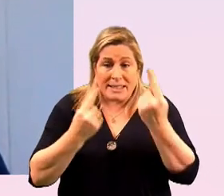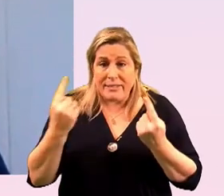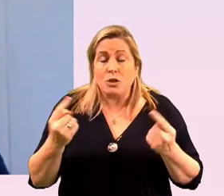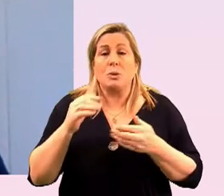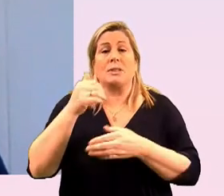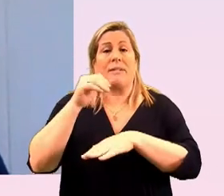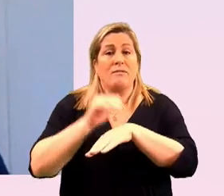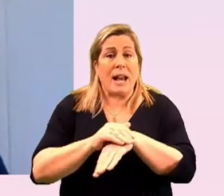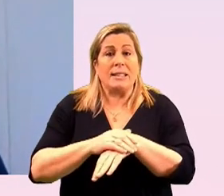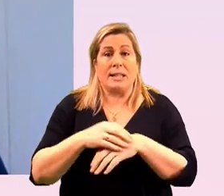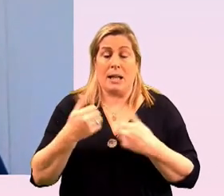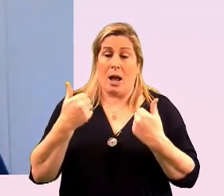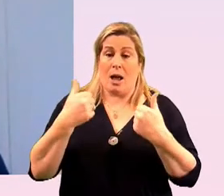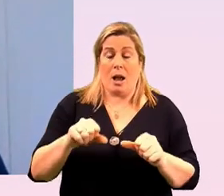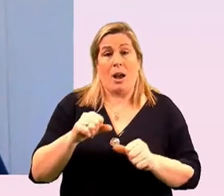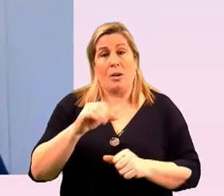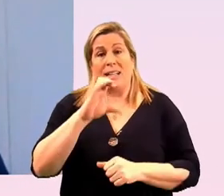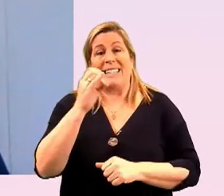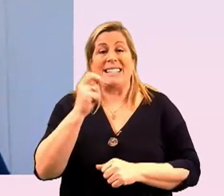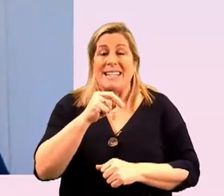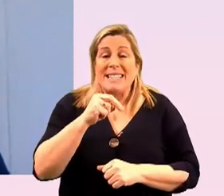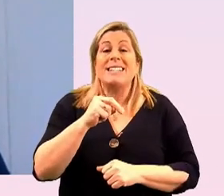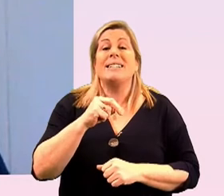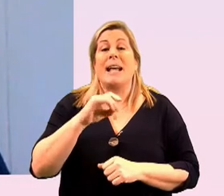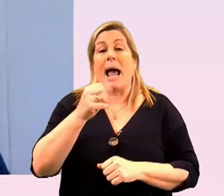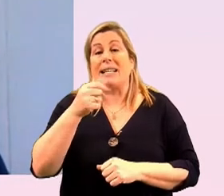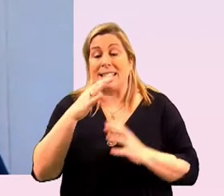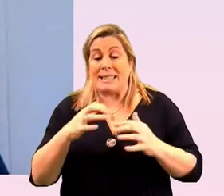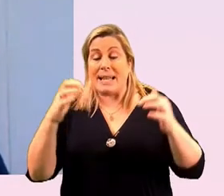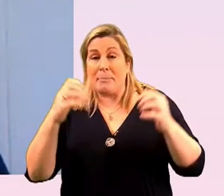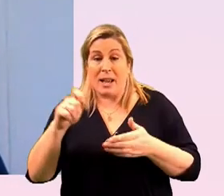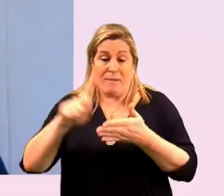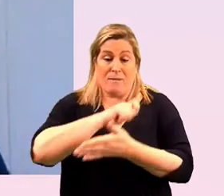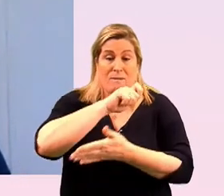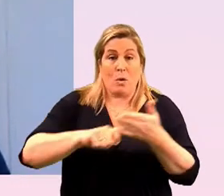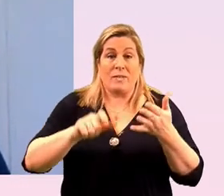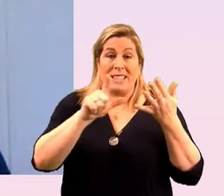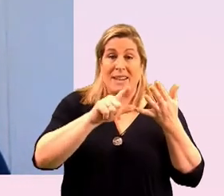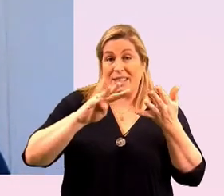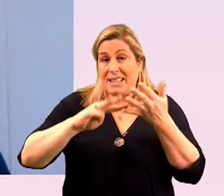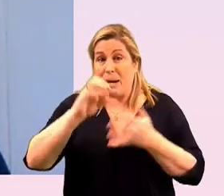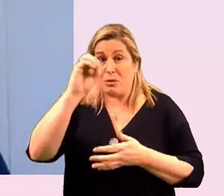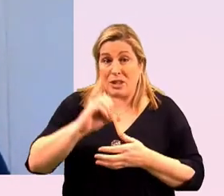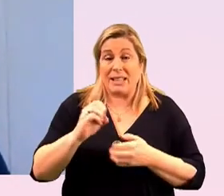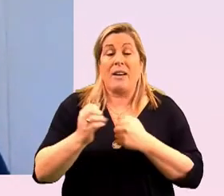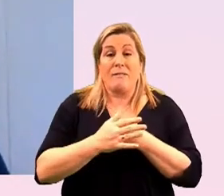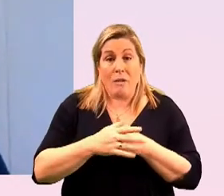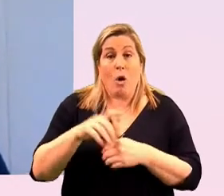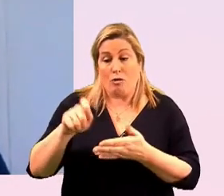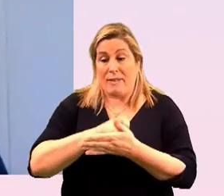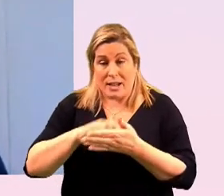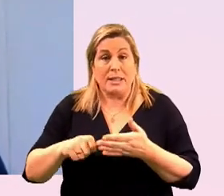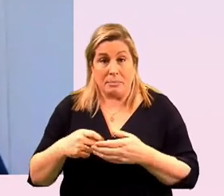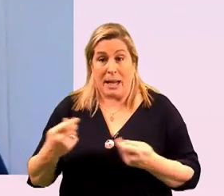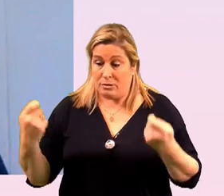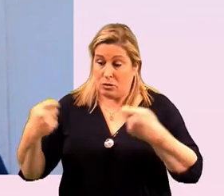succeeded to get the citizen assembly to vote by 79 percent for a referendum and subsequently joined with glenn and